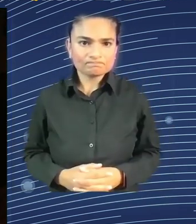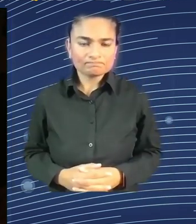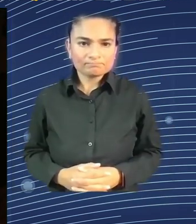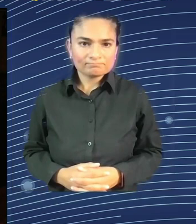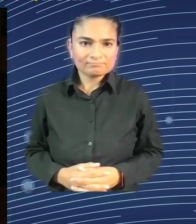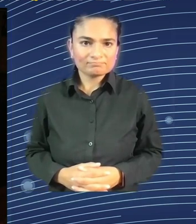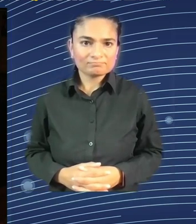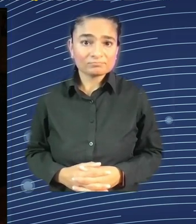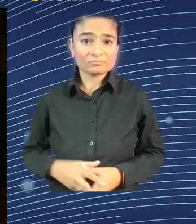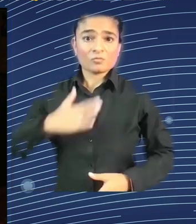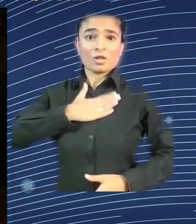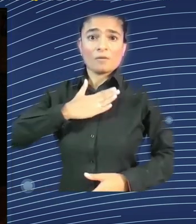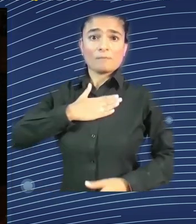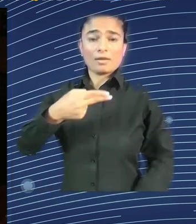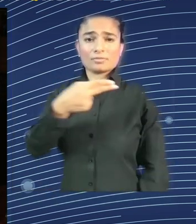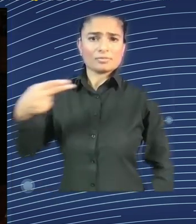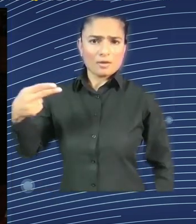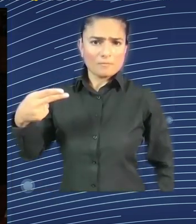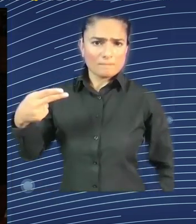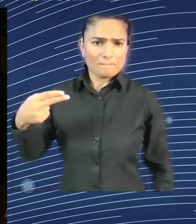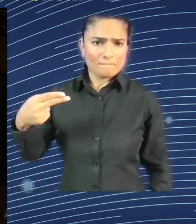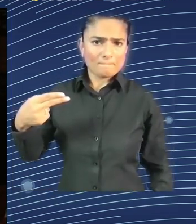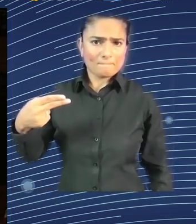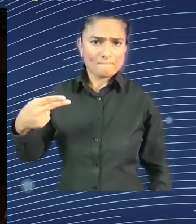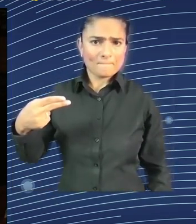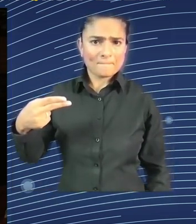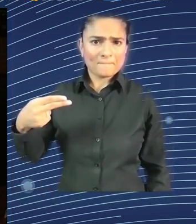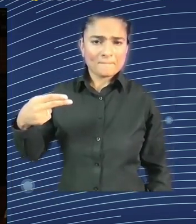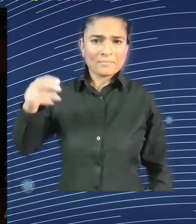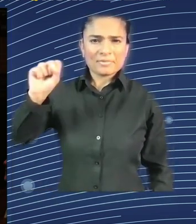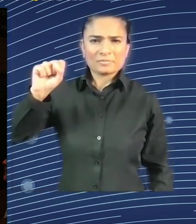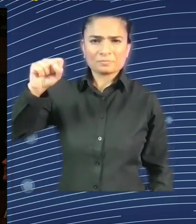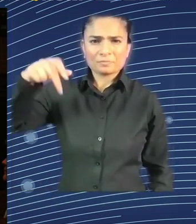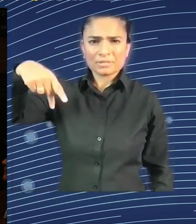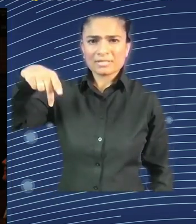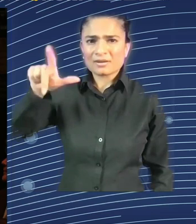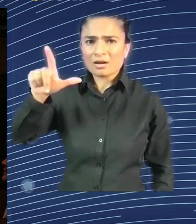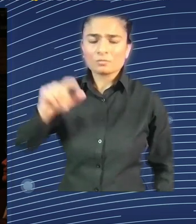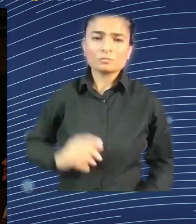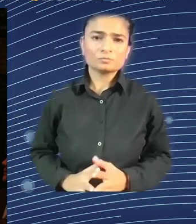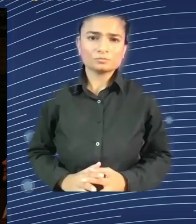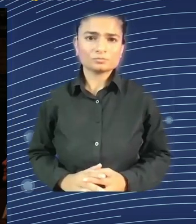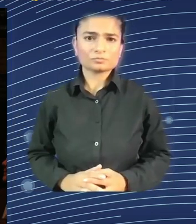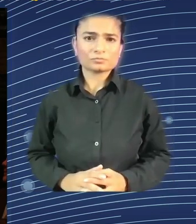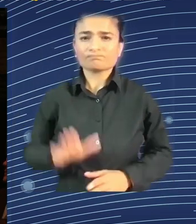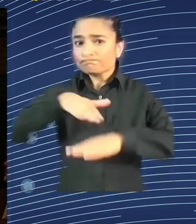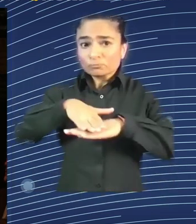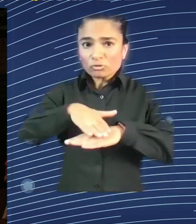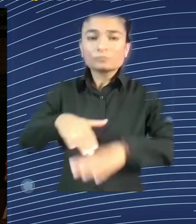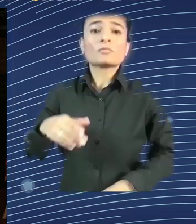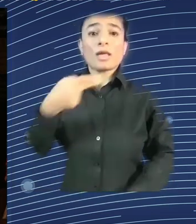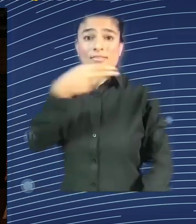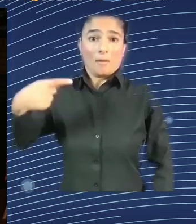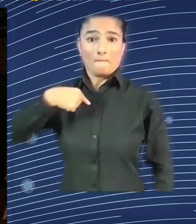question is about our right to our image and our voice and potentially our digital behaviours. It